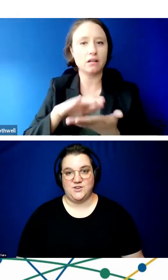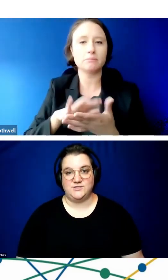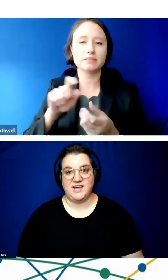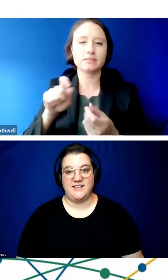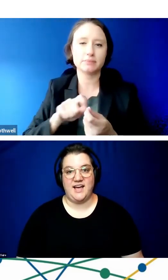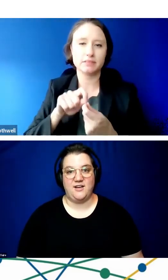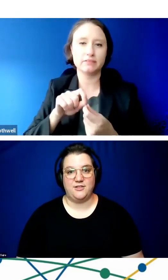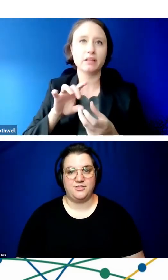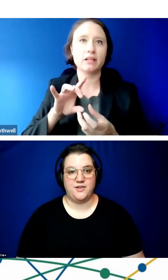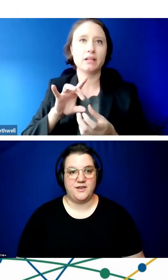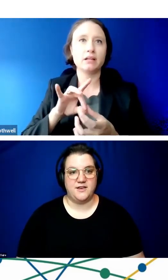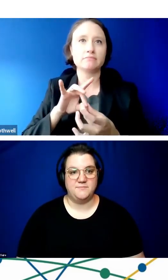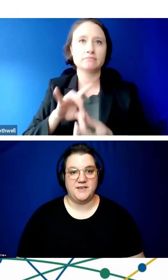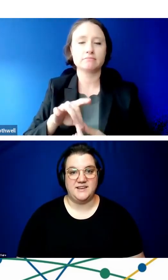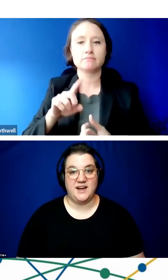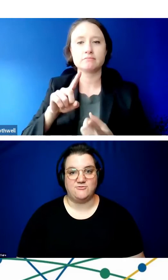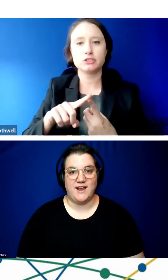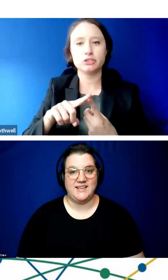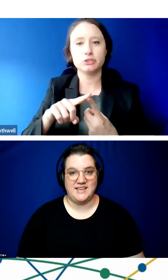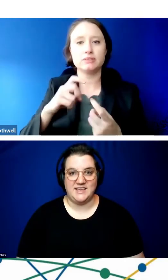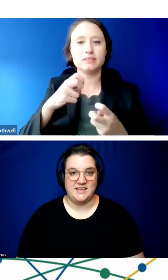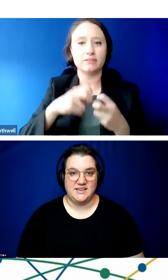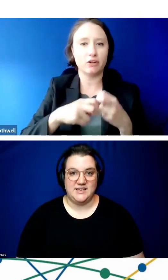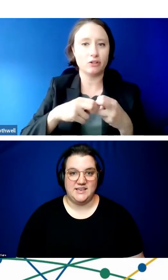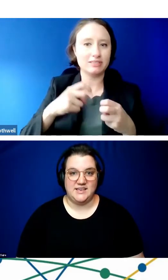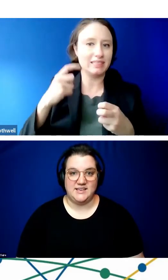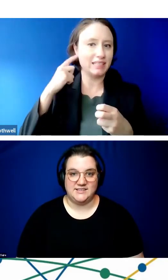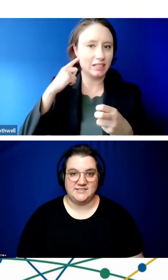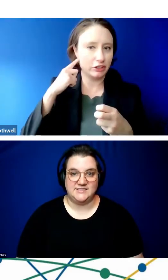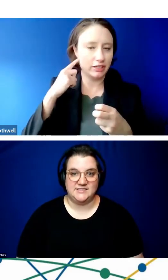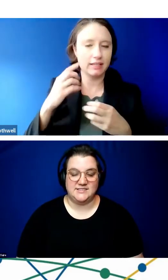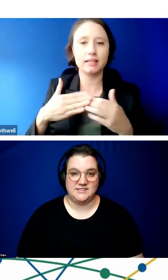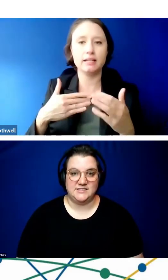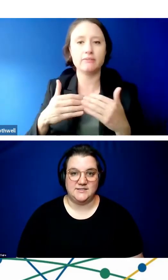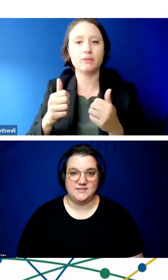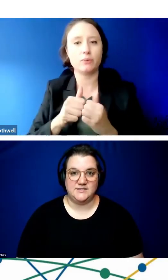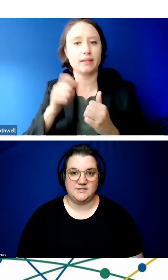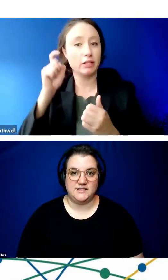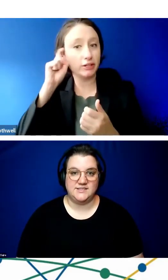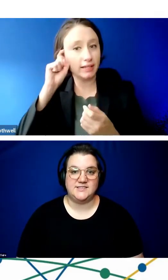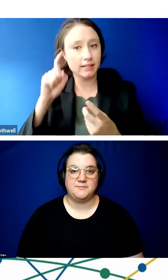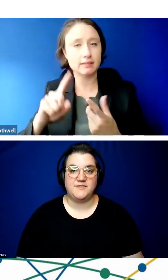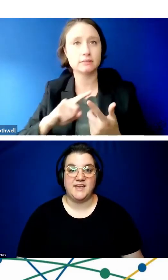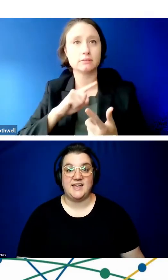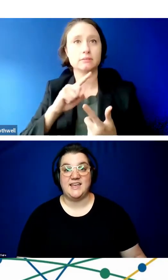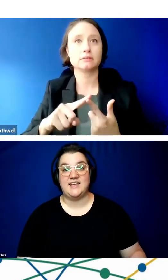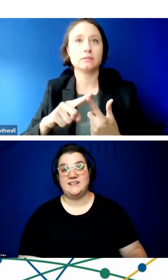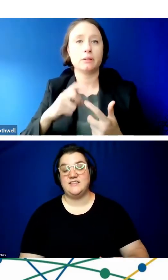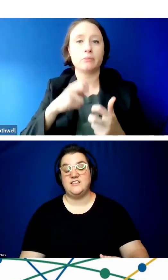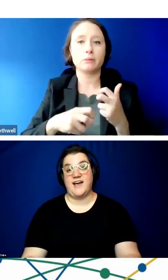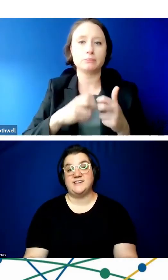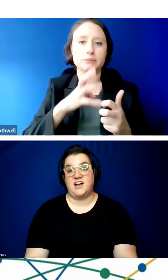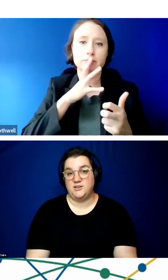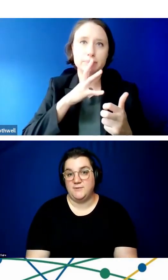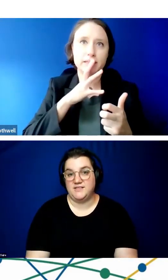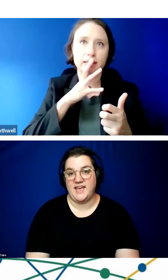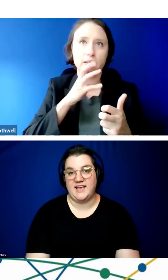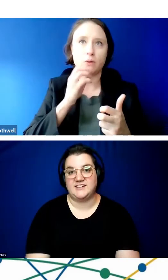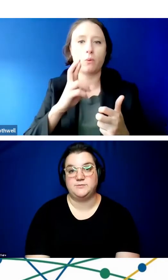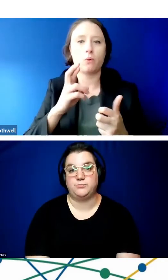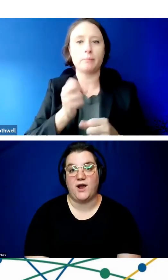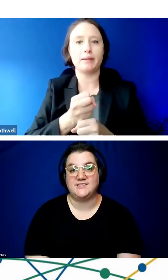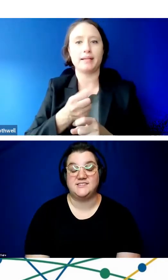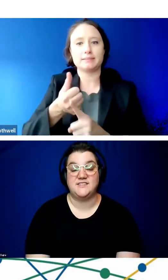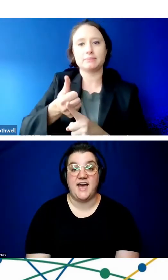So telehealth being not ready is something in that document